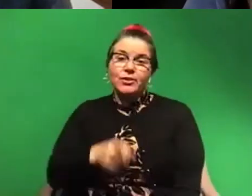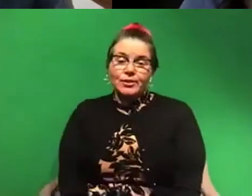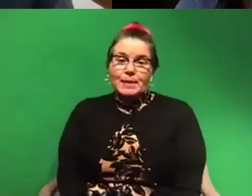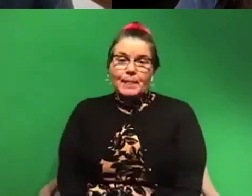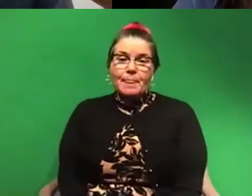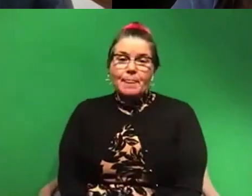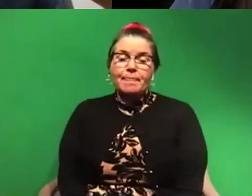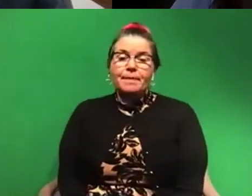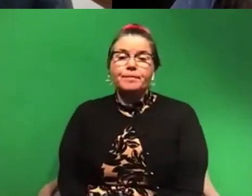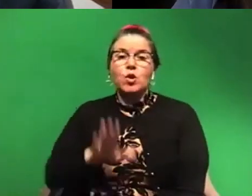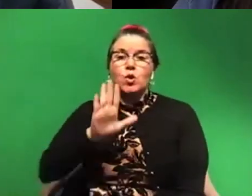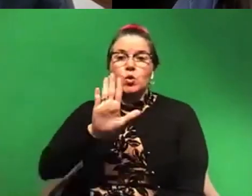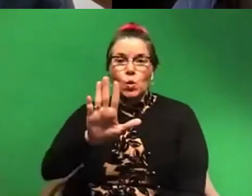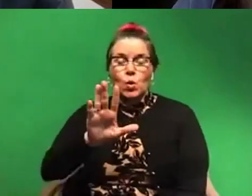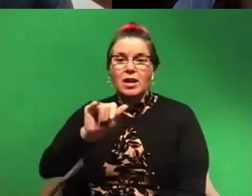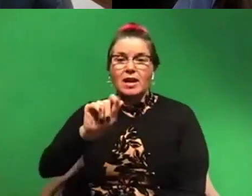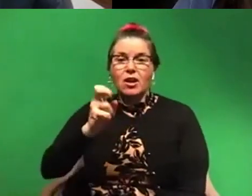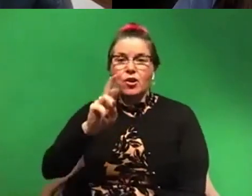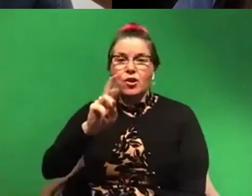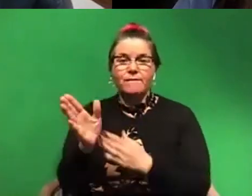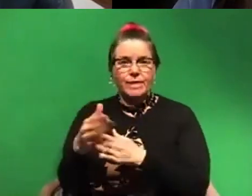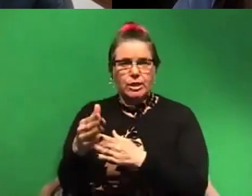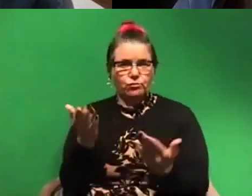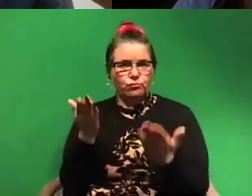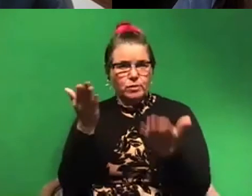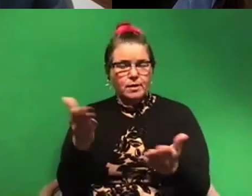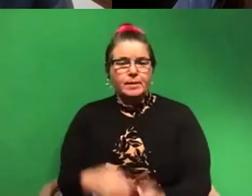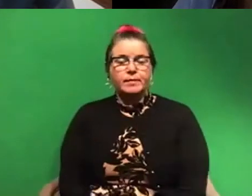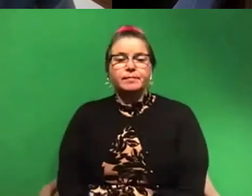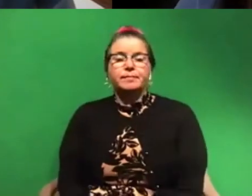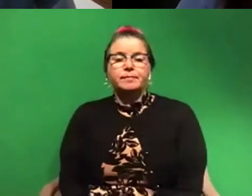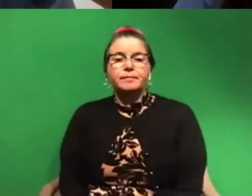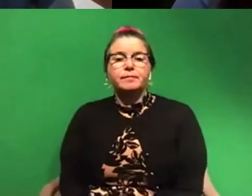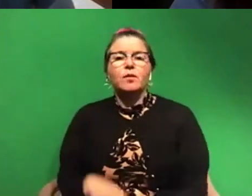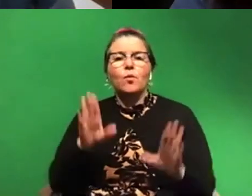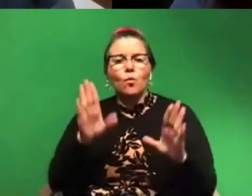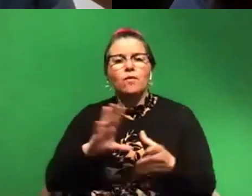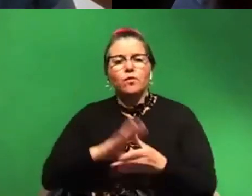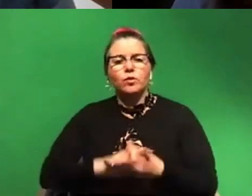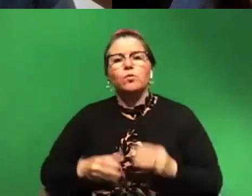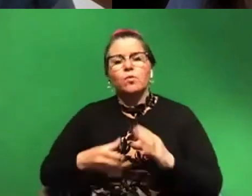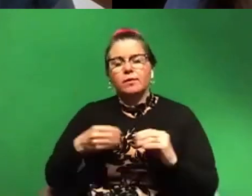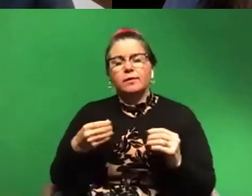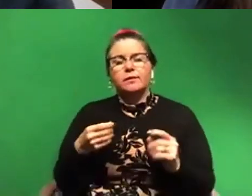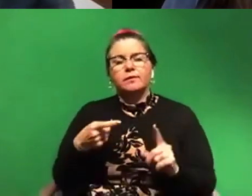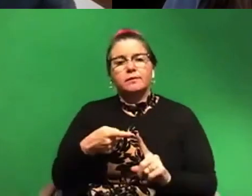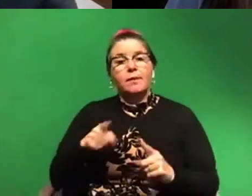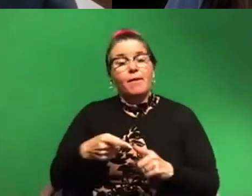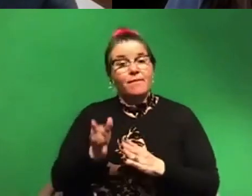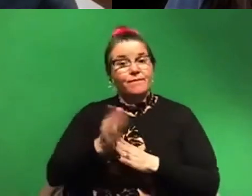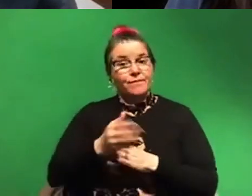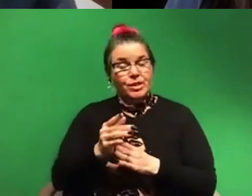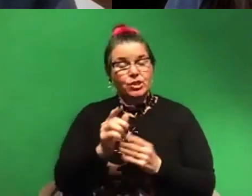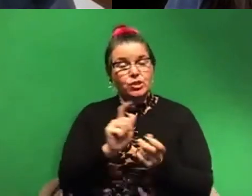your inner fish is the one that I would recommend. It is a wonderful story about fish evolution.